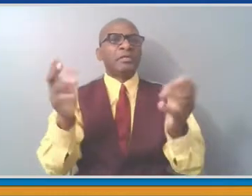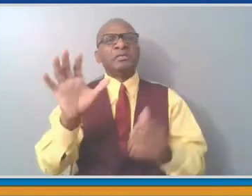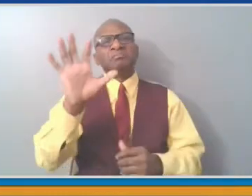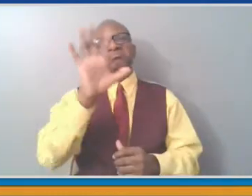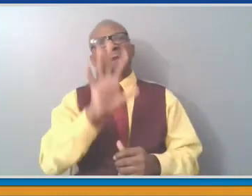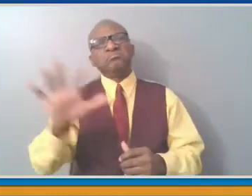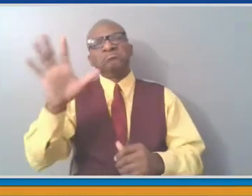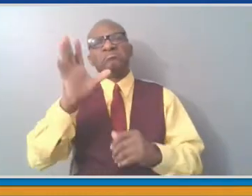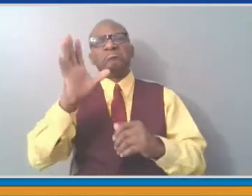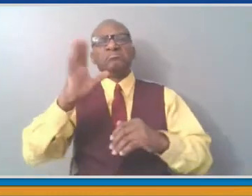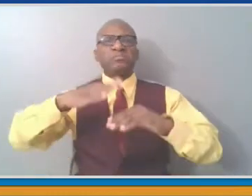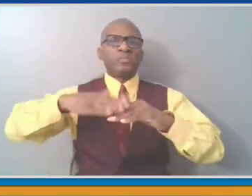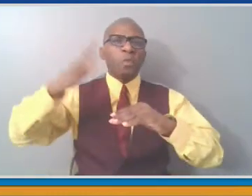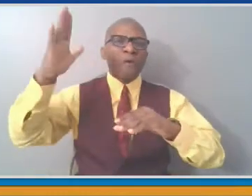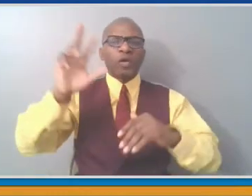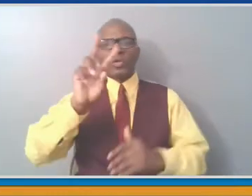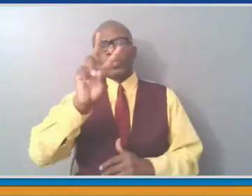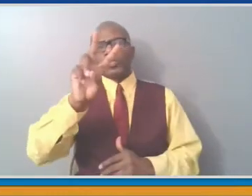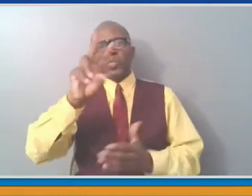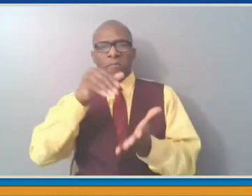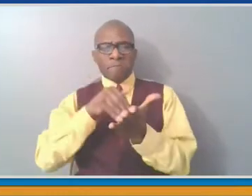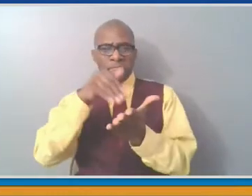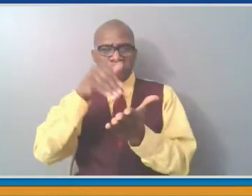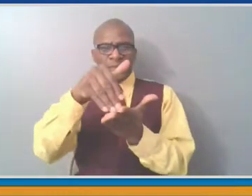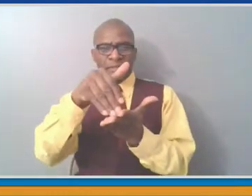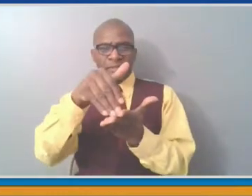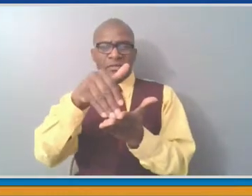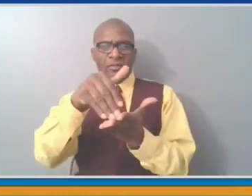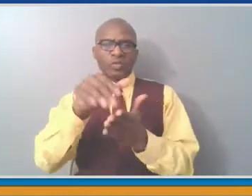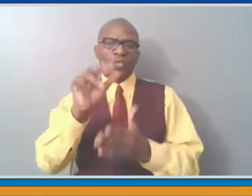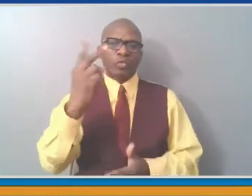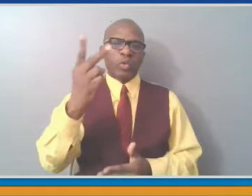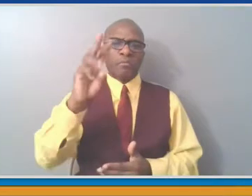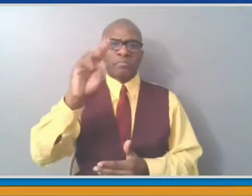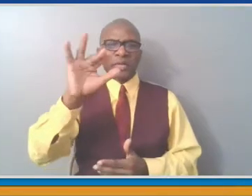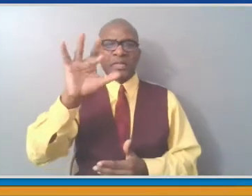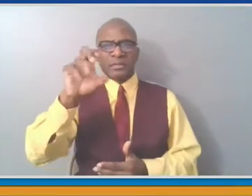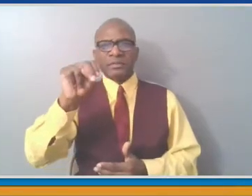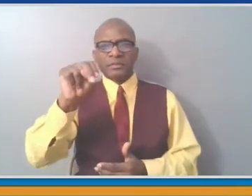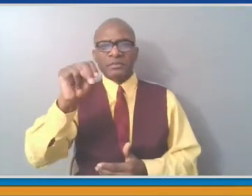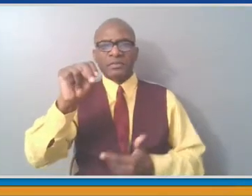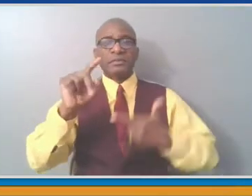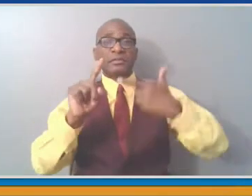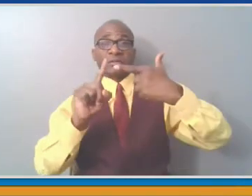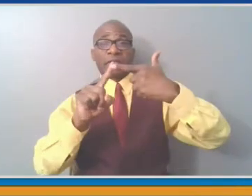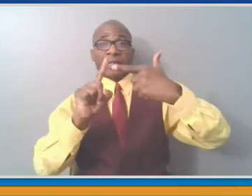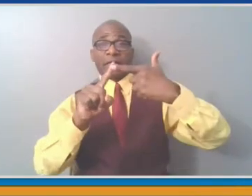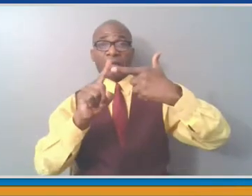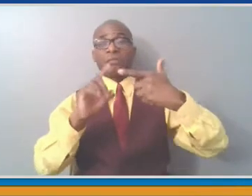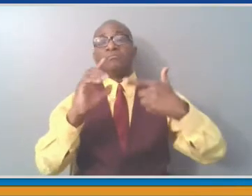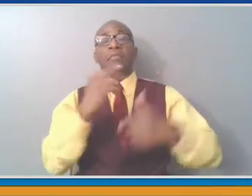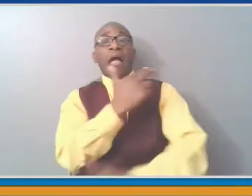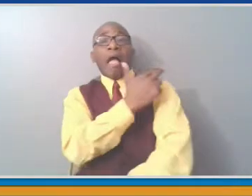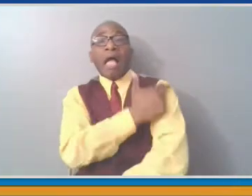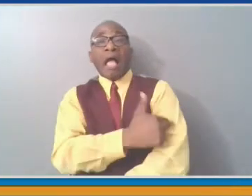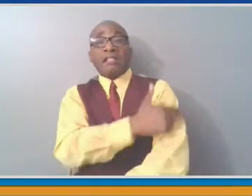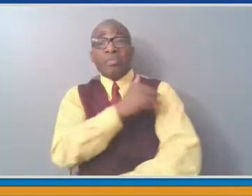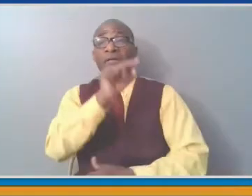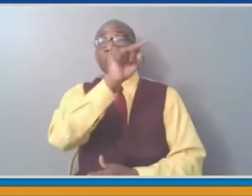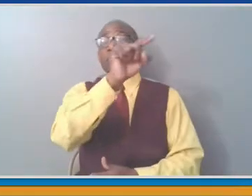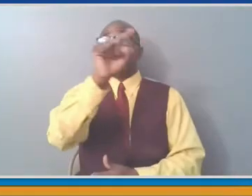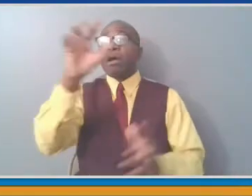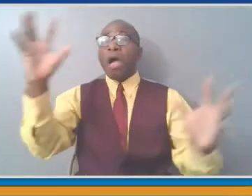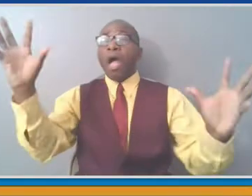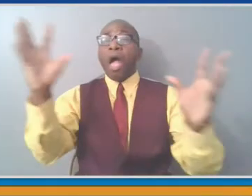in the various communities. We're also very happy to see that our hospitalization numbers now have been dropping dramatically as well. The last number we have